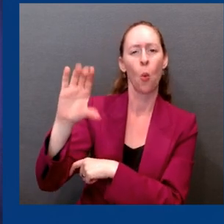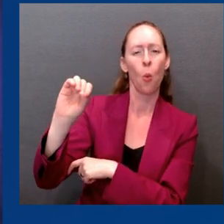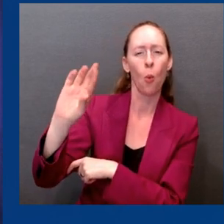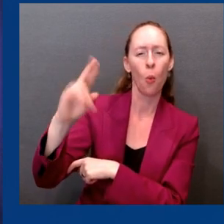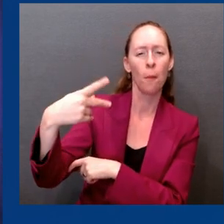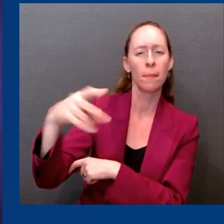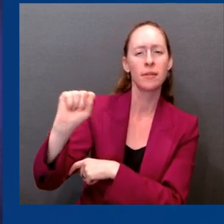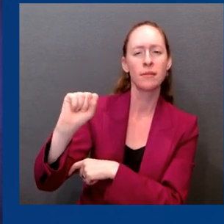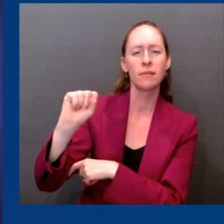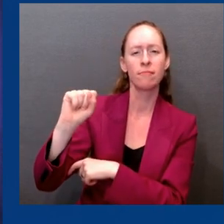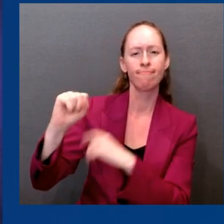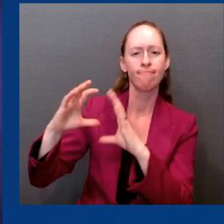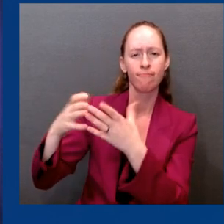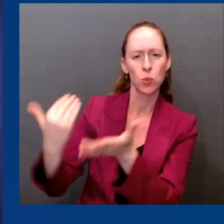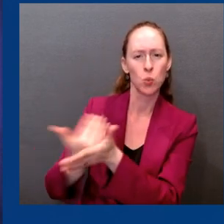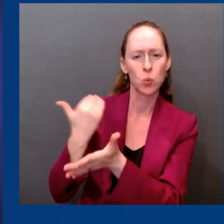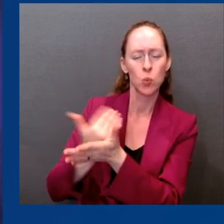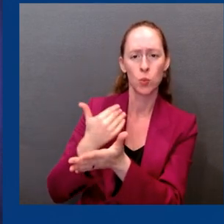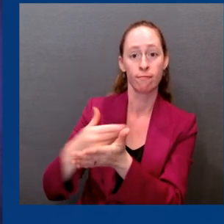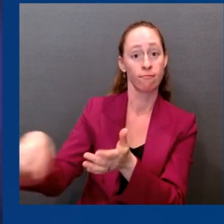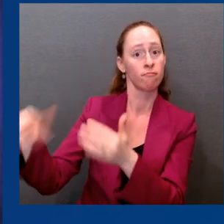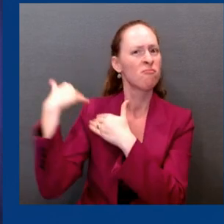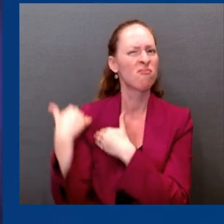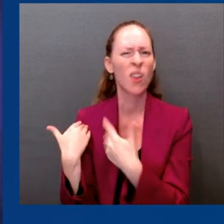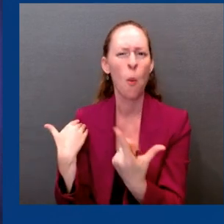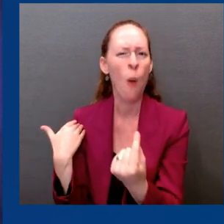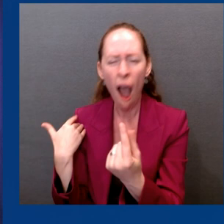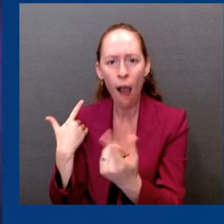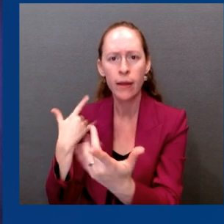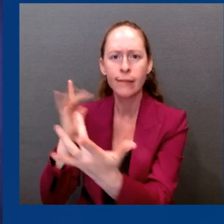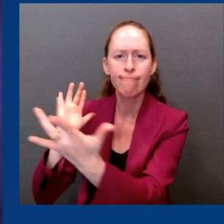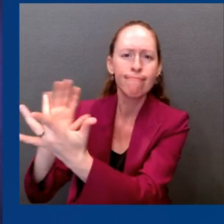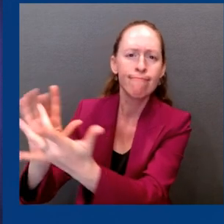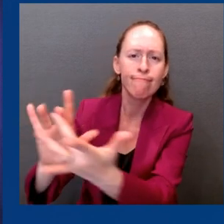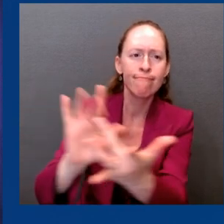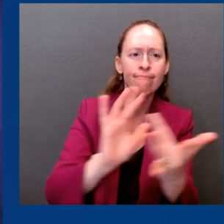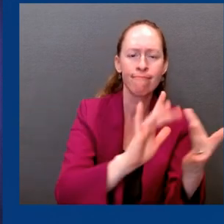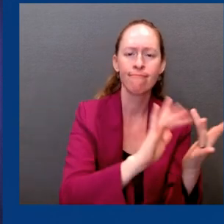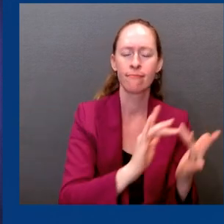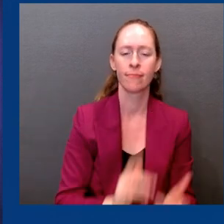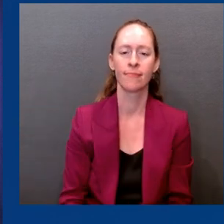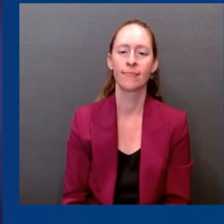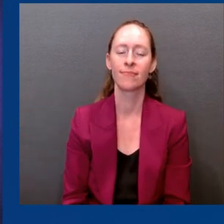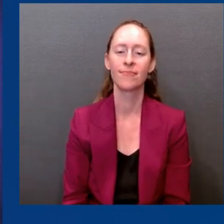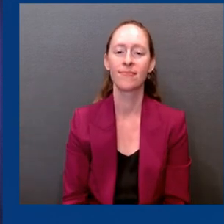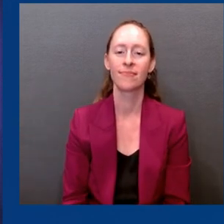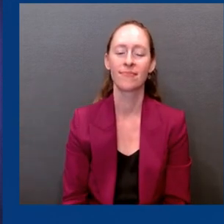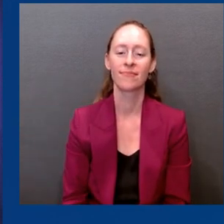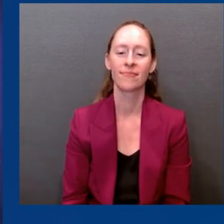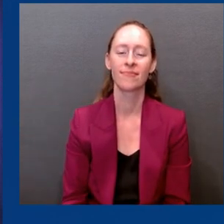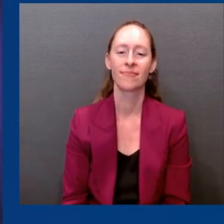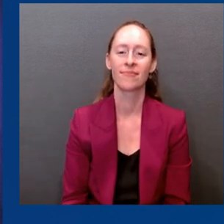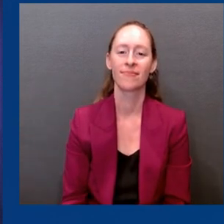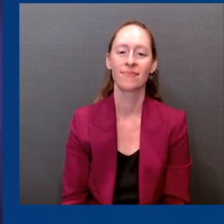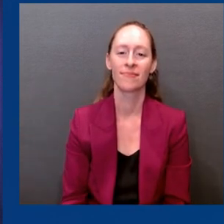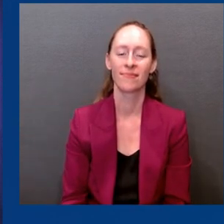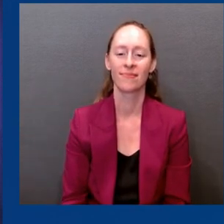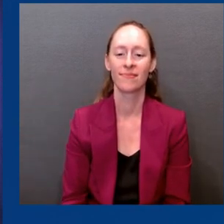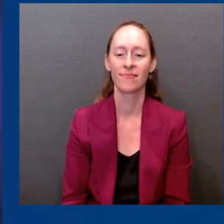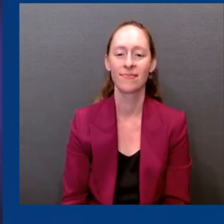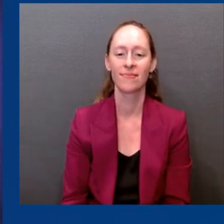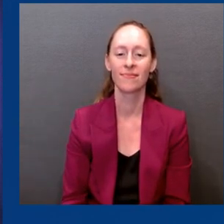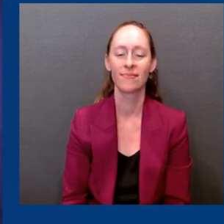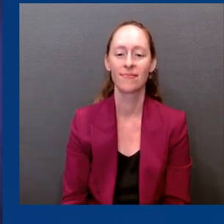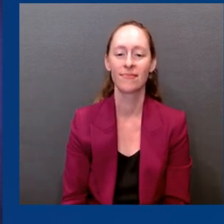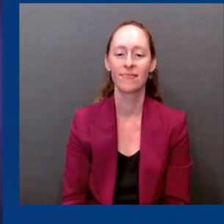Finally, we're launching a national coordinated effort in collaboration with national, regional, and local community-based organizations